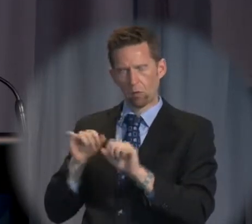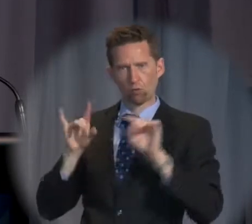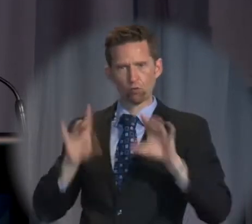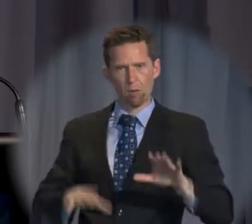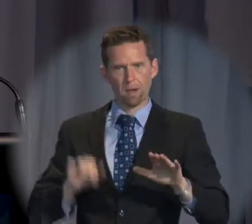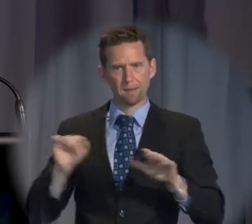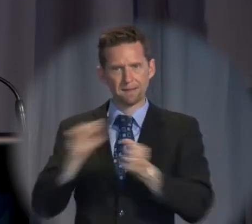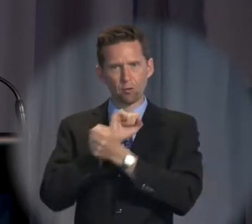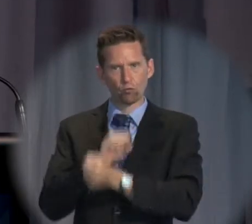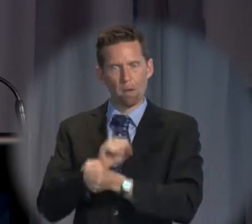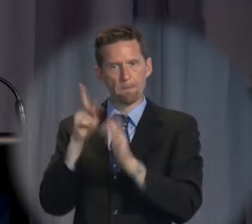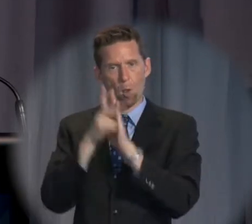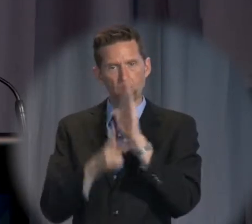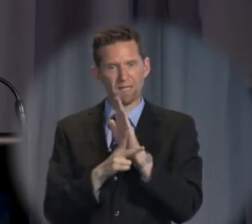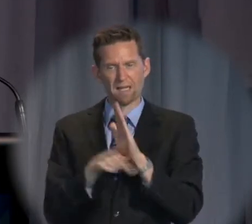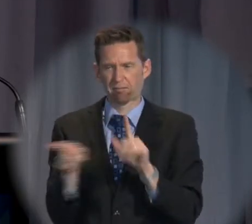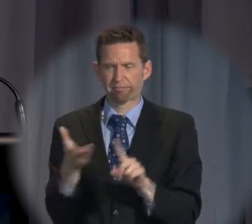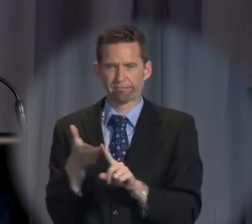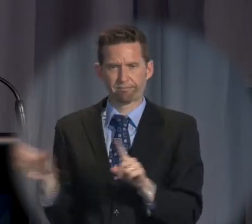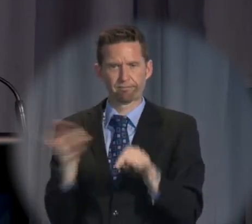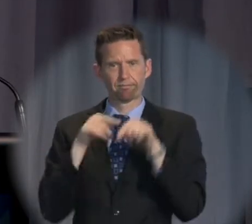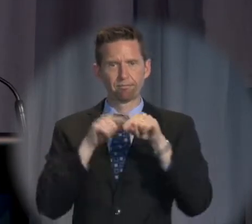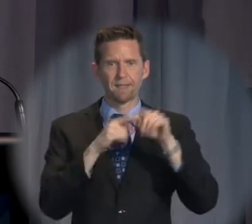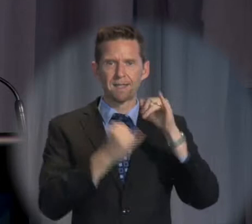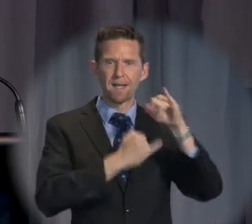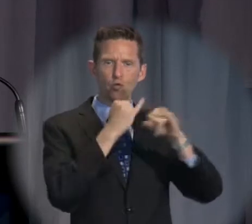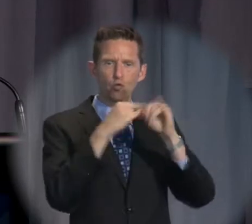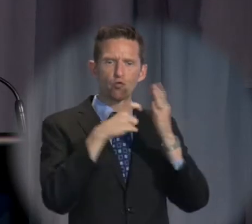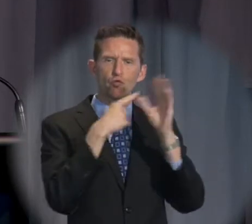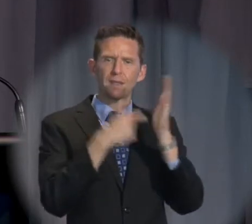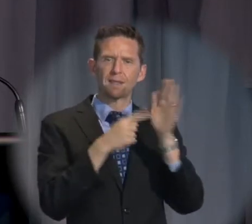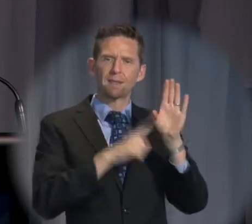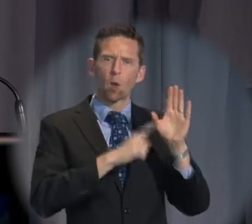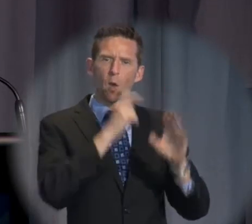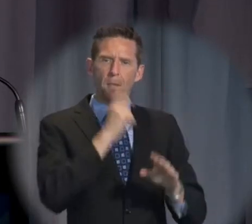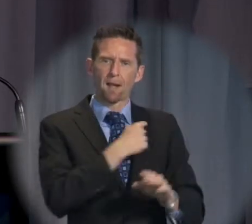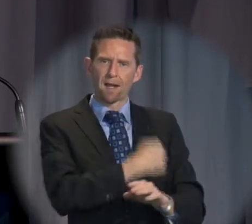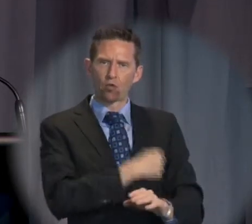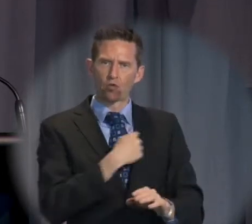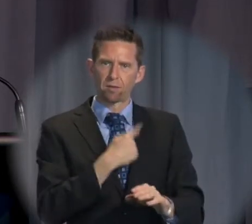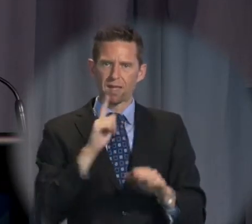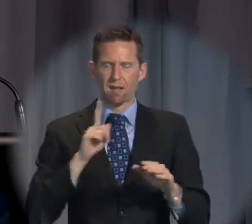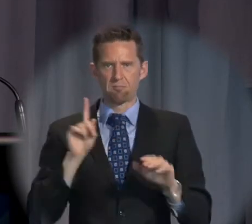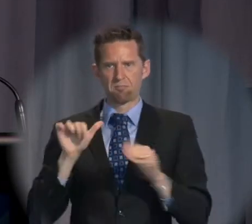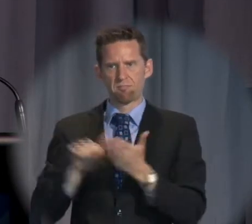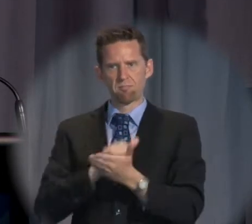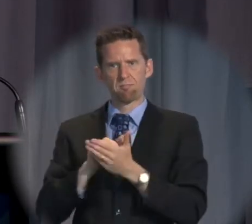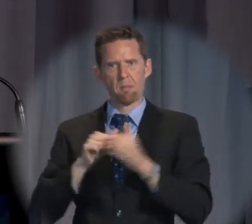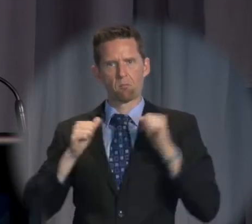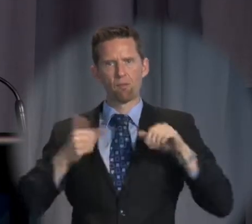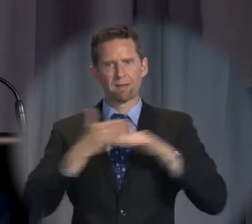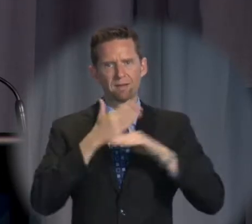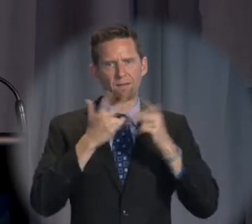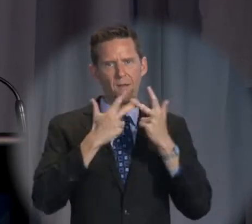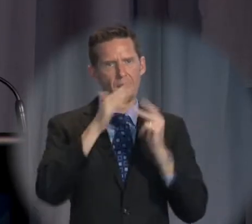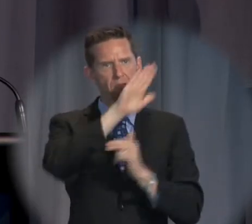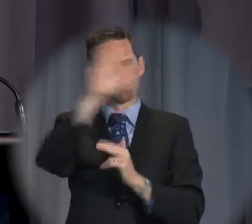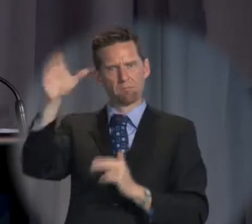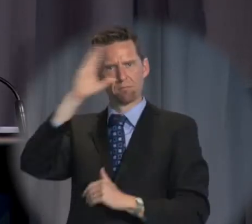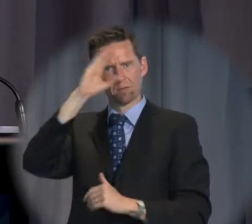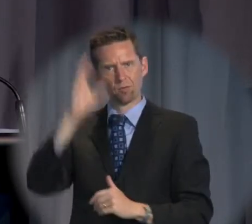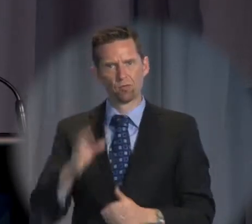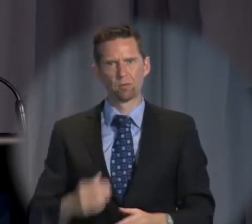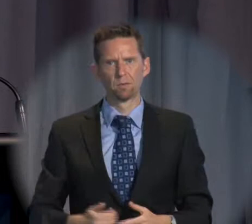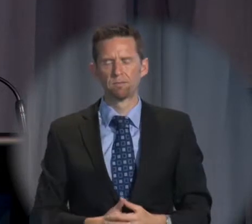across the board are out of line with international treaty obligations and accepted practices of other states. So in conclusion,